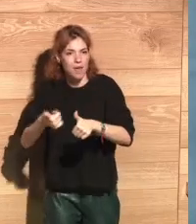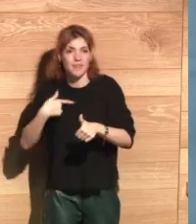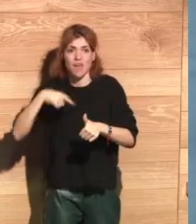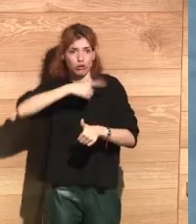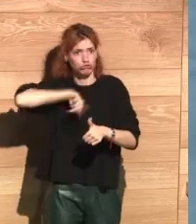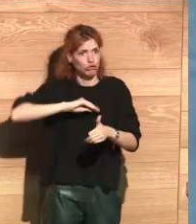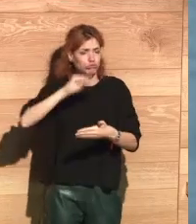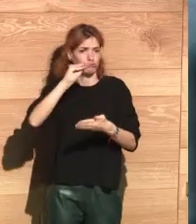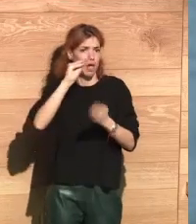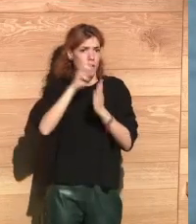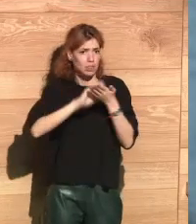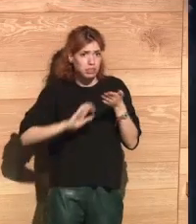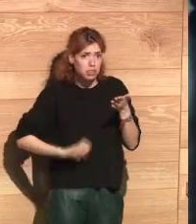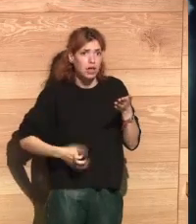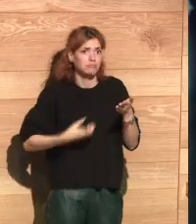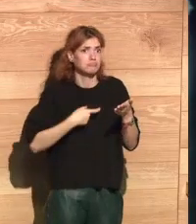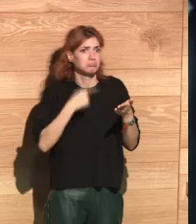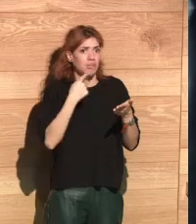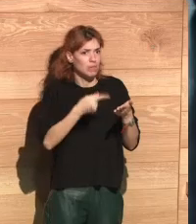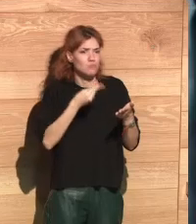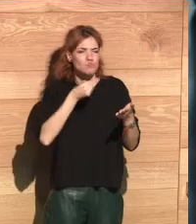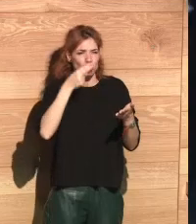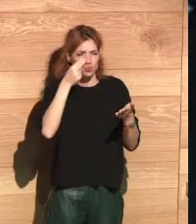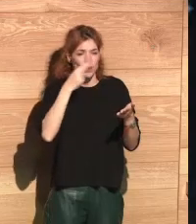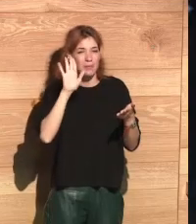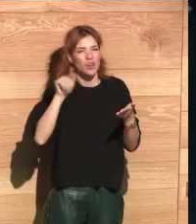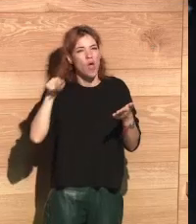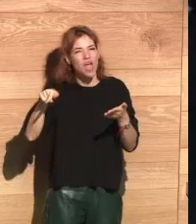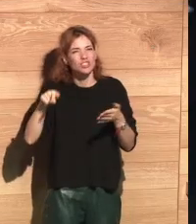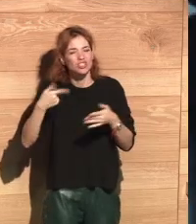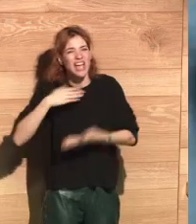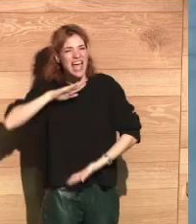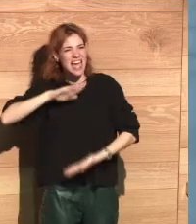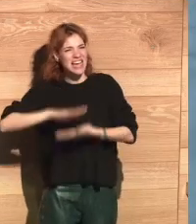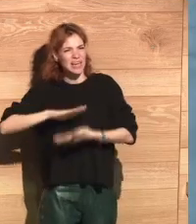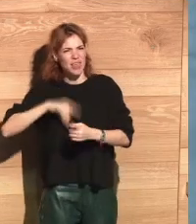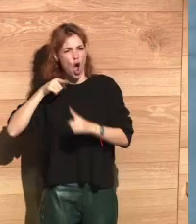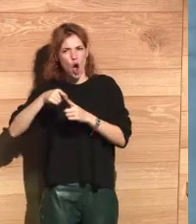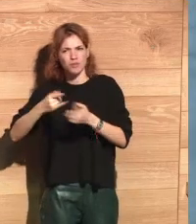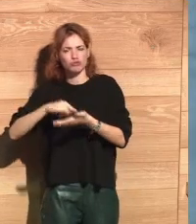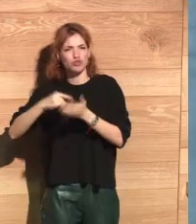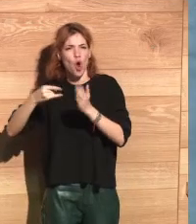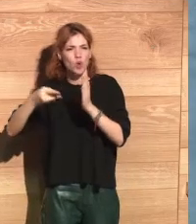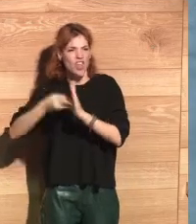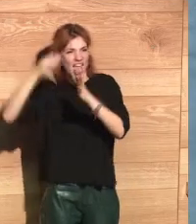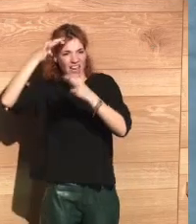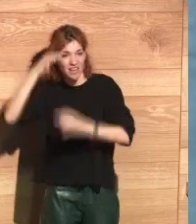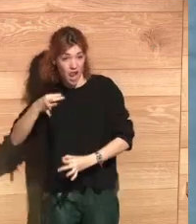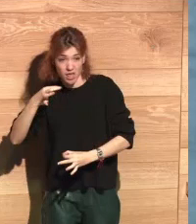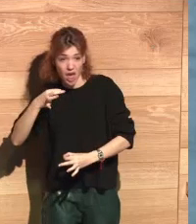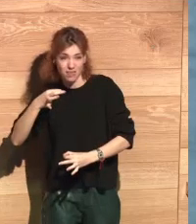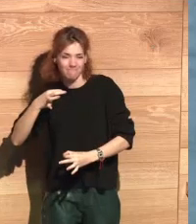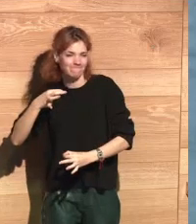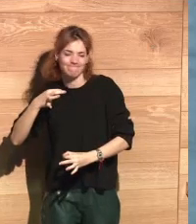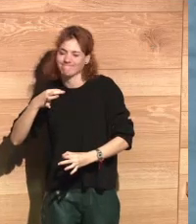documents that have been mentioned are very interesting, because we see that we still do not have solutions